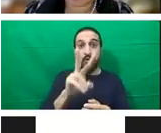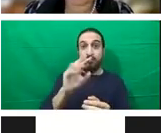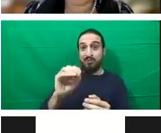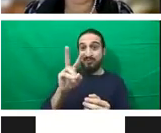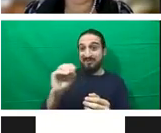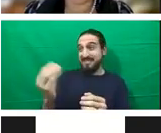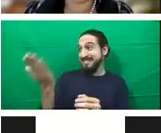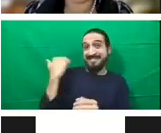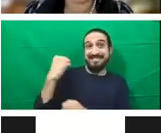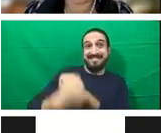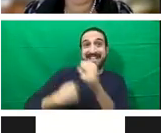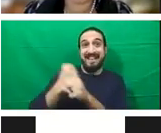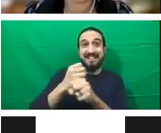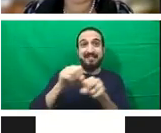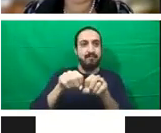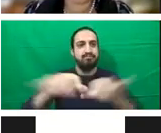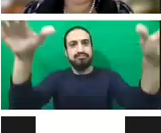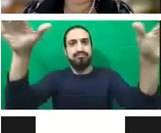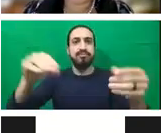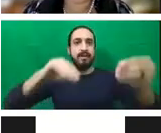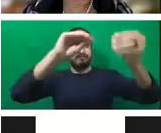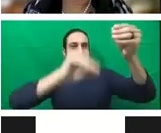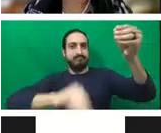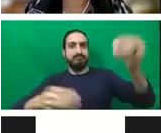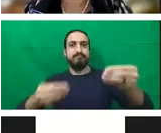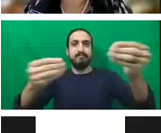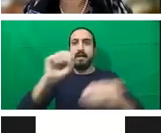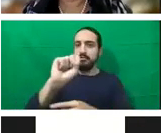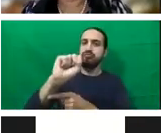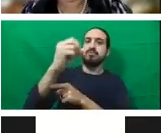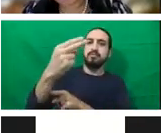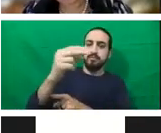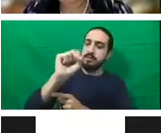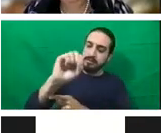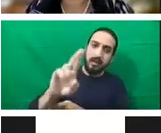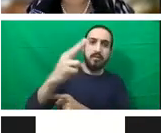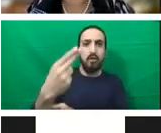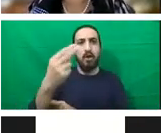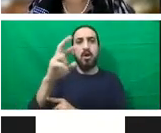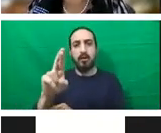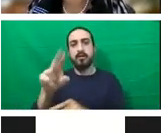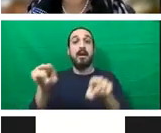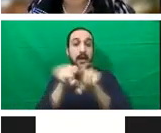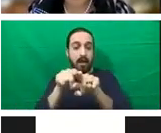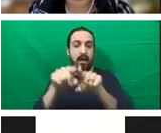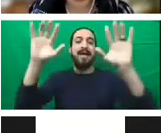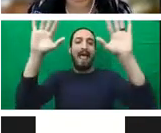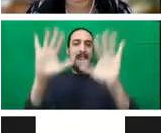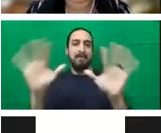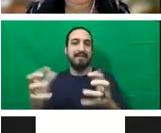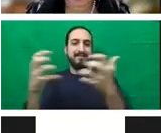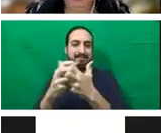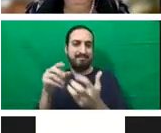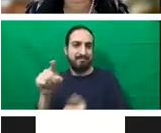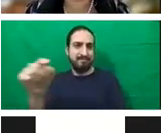SRHR and climate adaptation. And our partners in Women Deliver have also done some valuable review